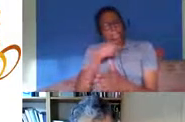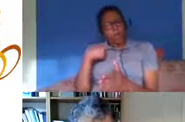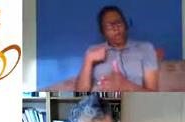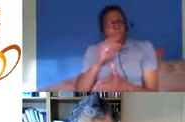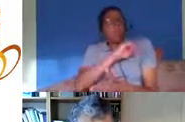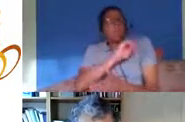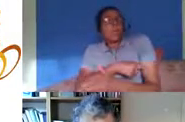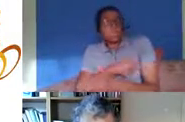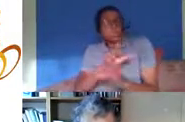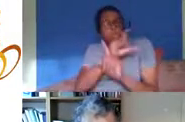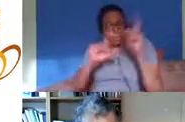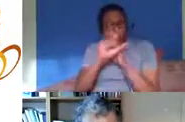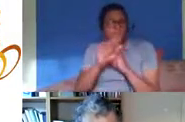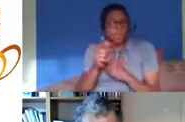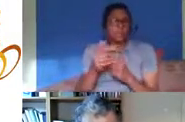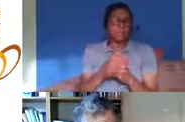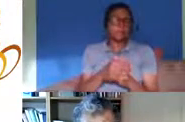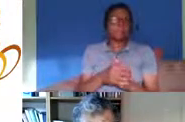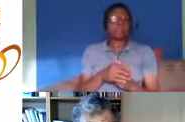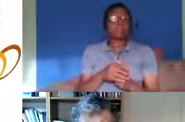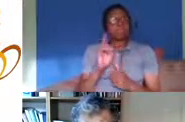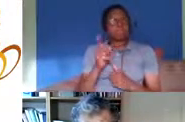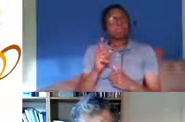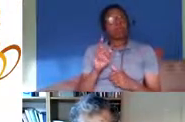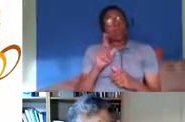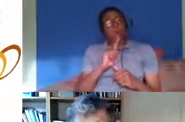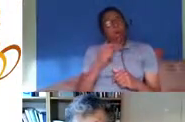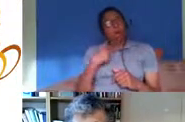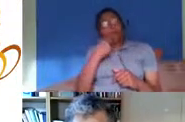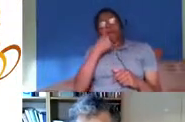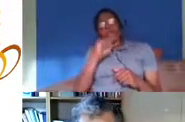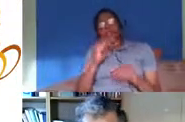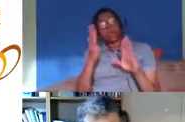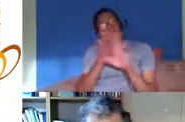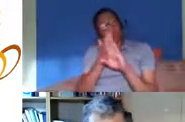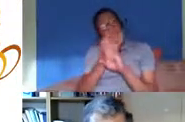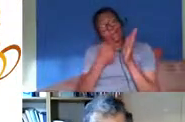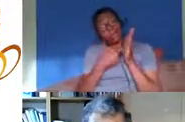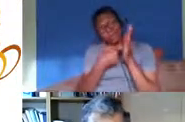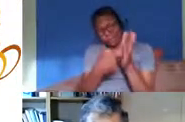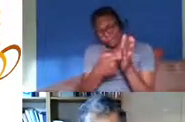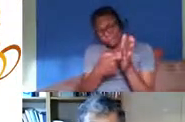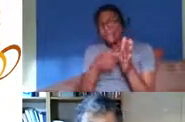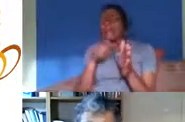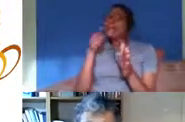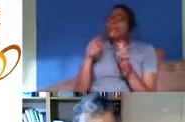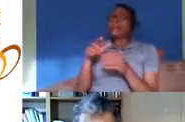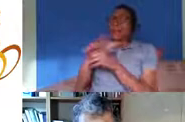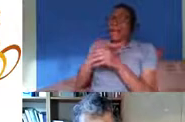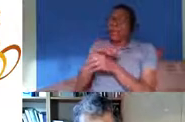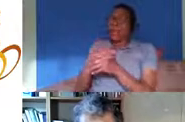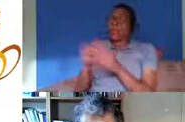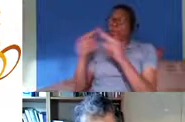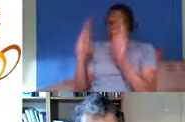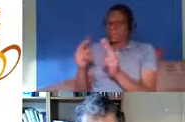the importance of the private rented sector is that it tends to be the sector with the poorest quality of housing in